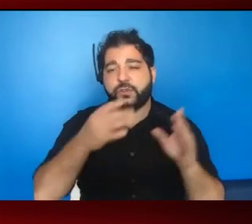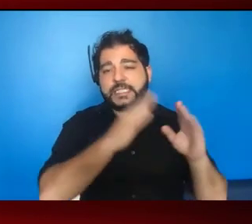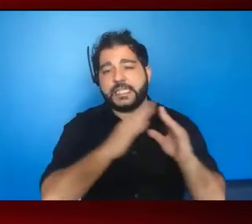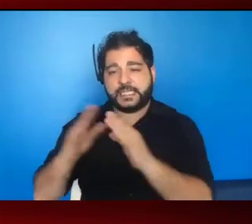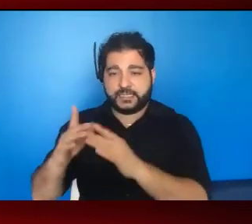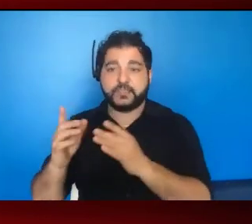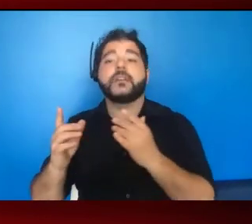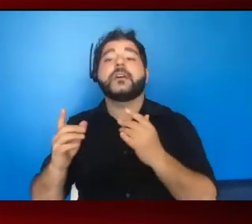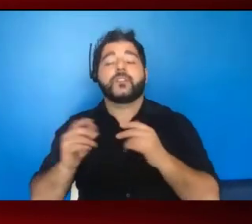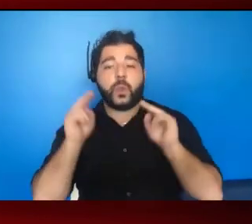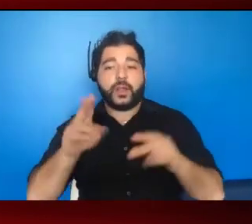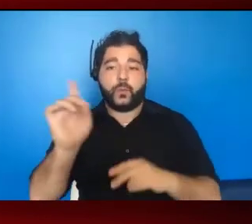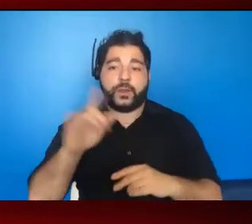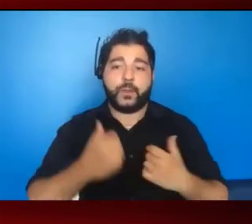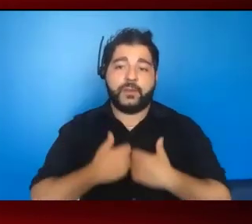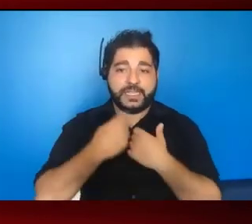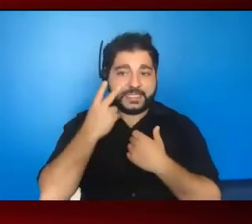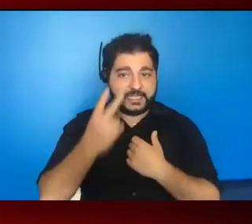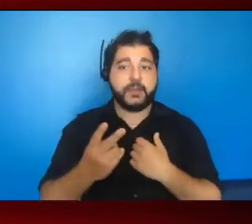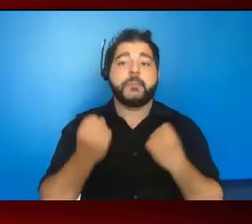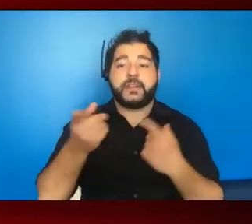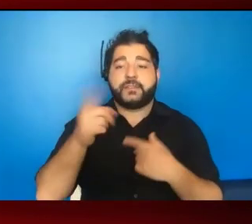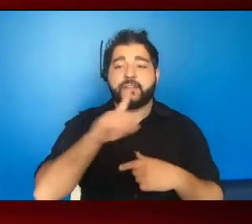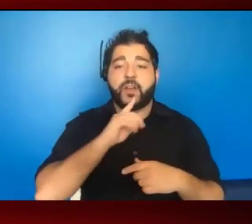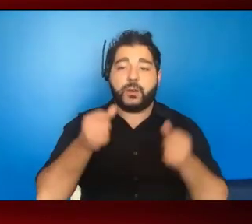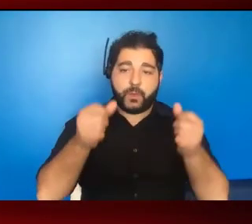take a look at where you live. Many of these are posted.